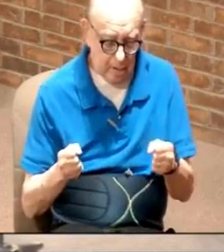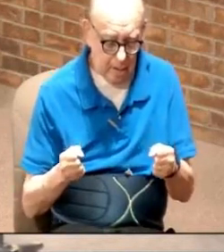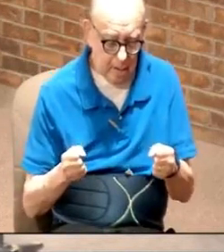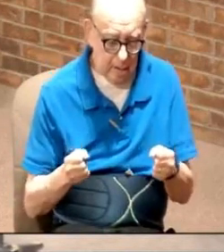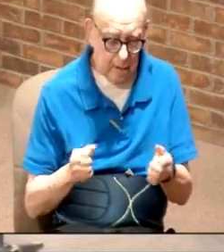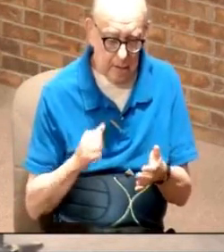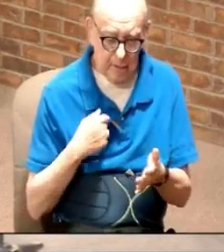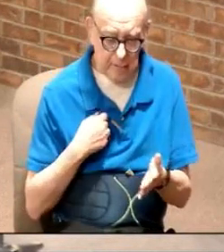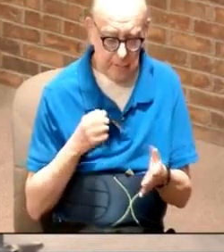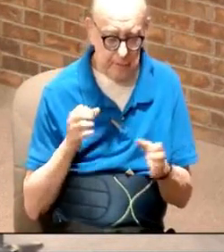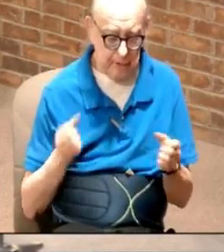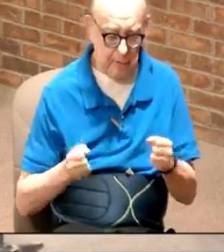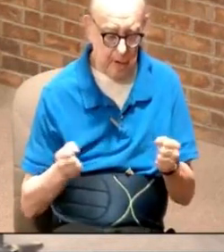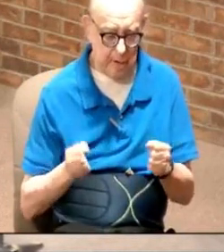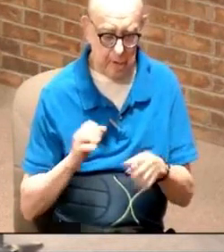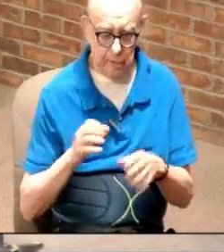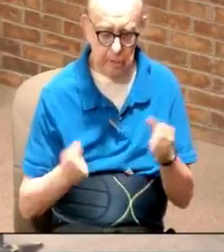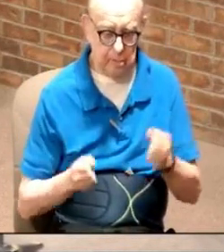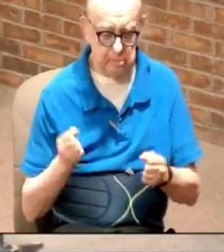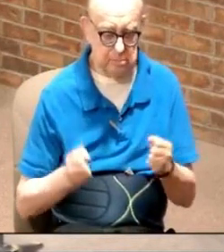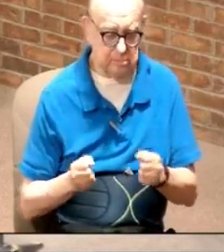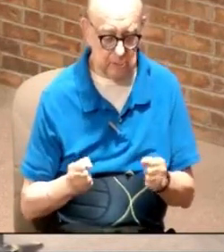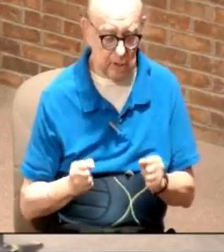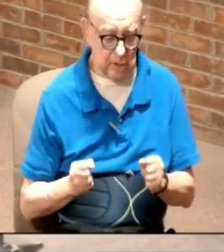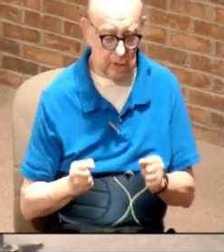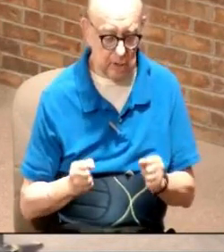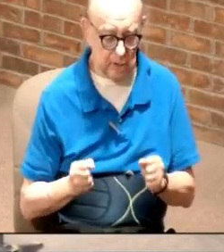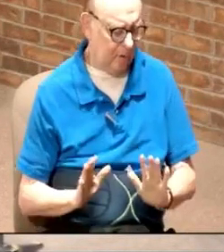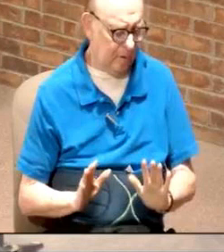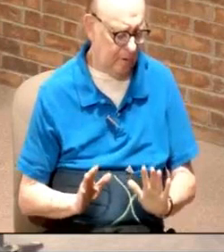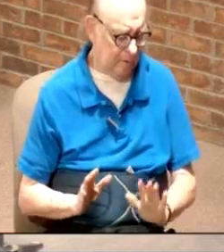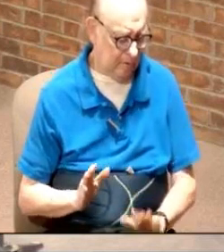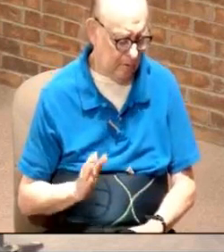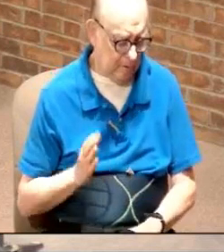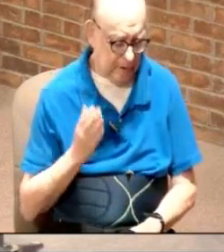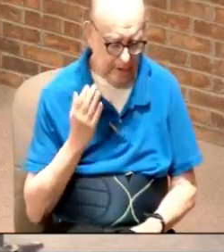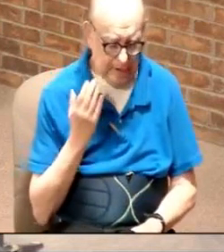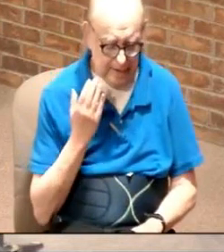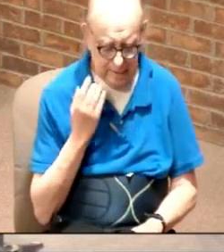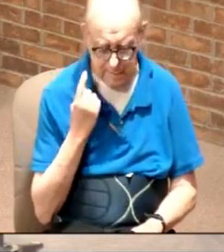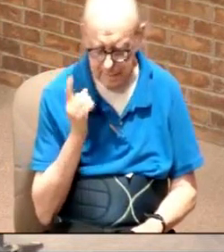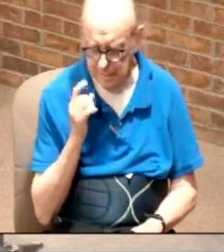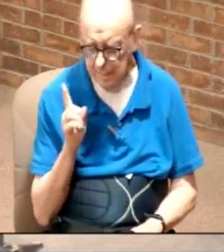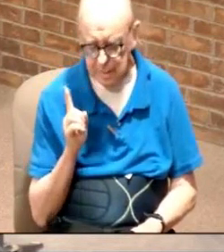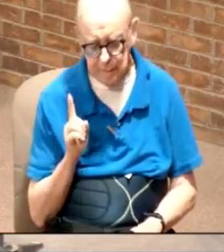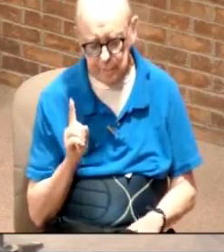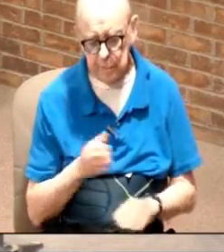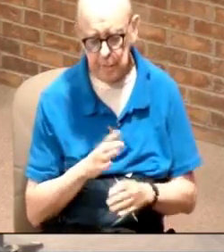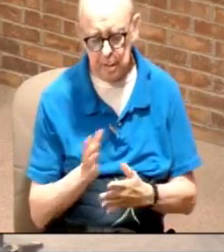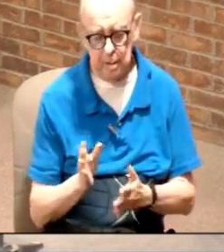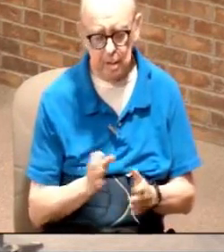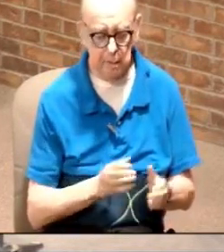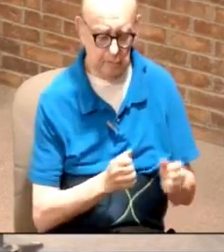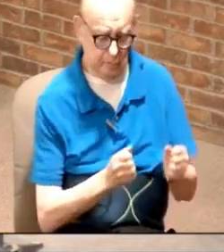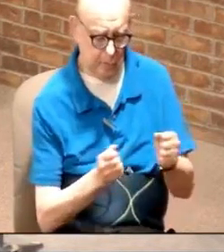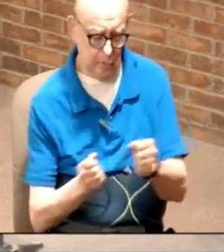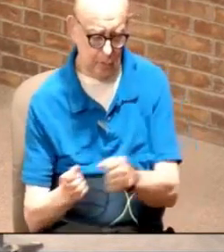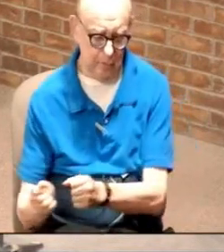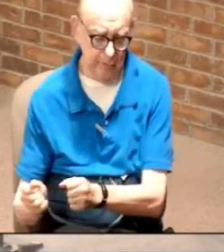knuckles on the steering column. I was petrified. I did not think that I was going to make it. So, I pulled over.